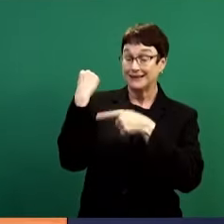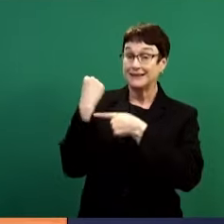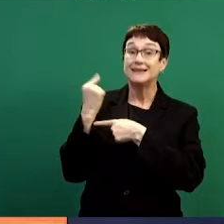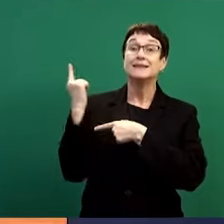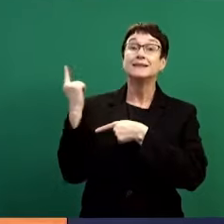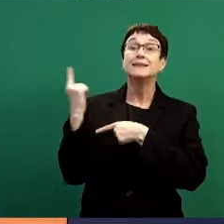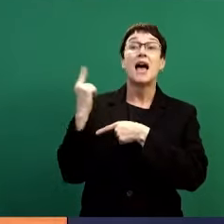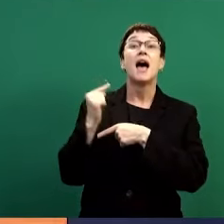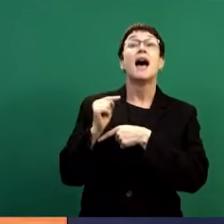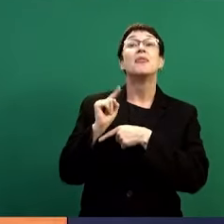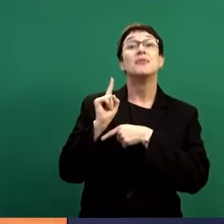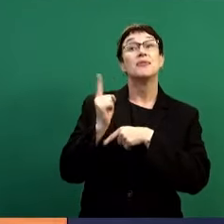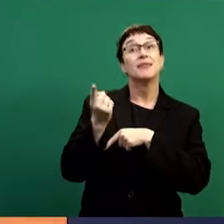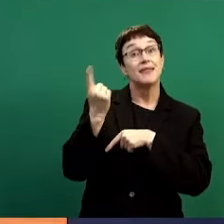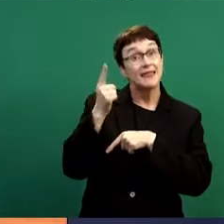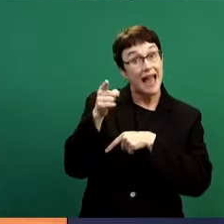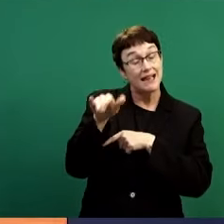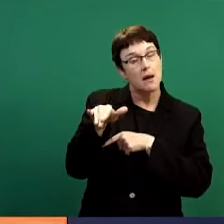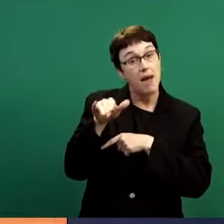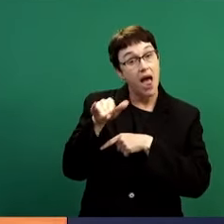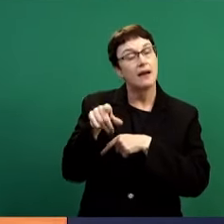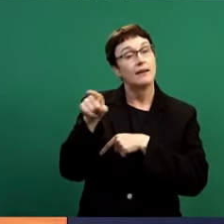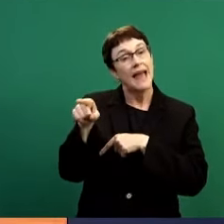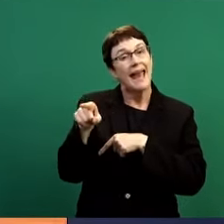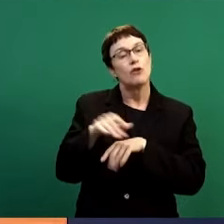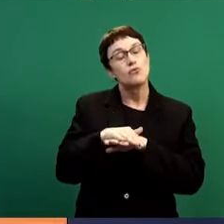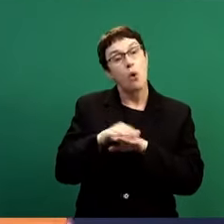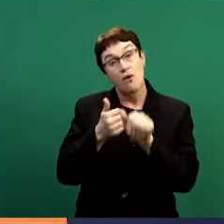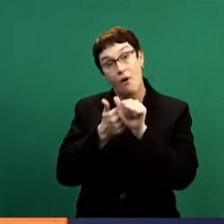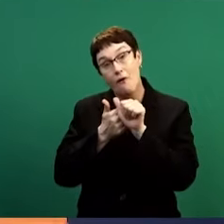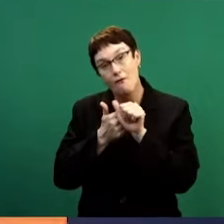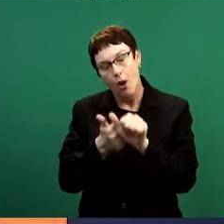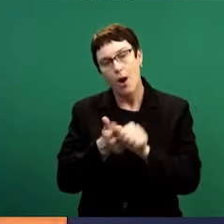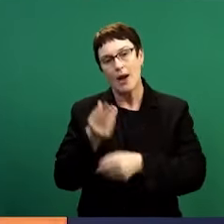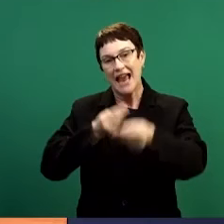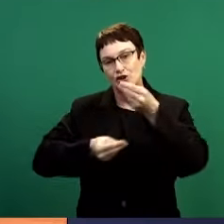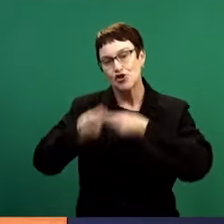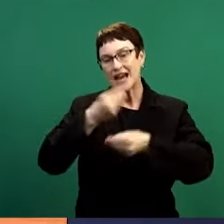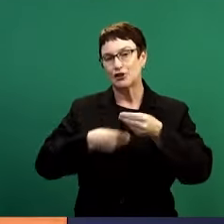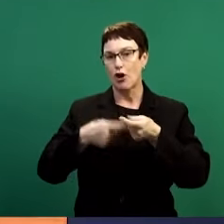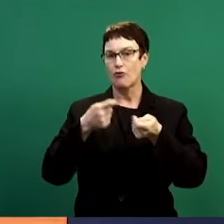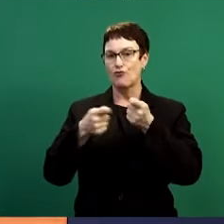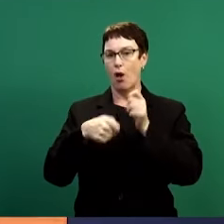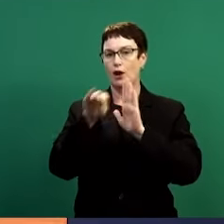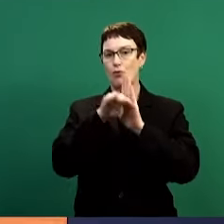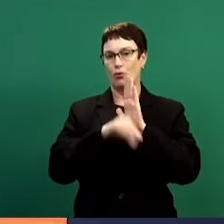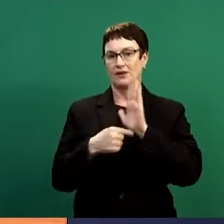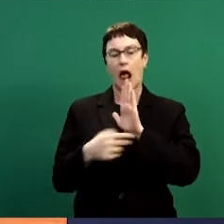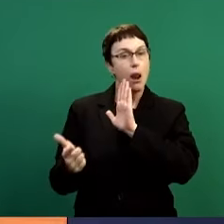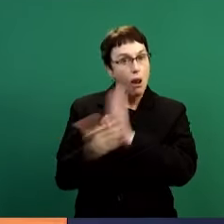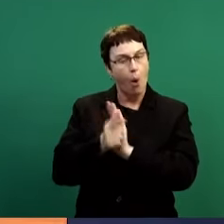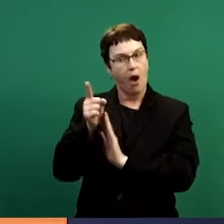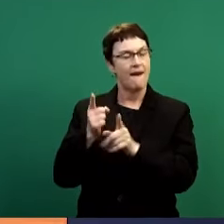Reserve Bank was involved, because it was bridges of exchange control regulations. For completeness,